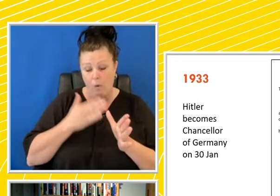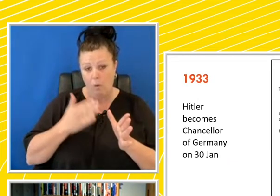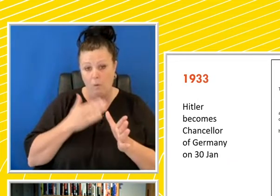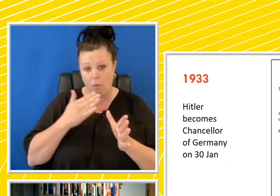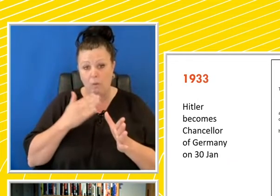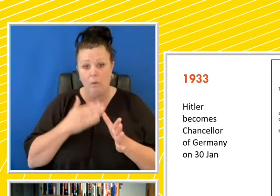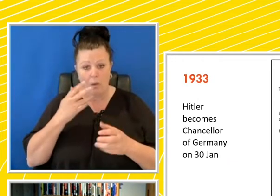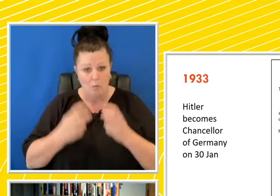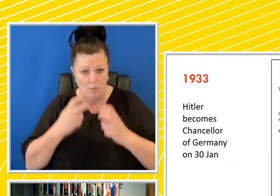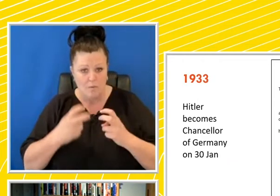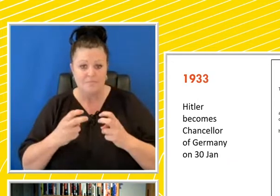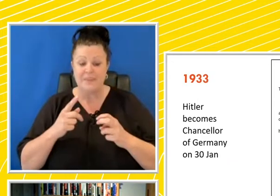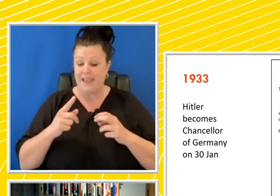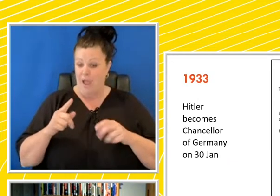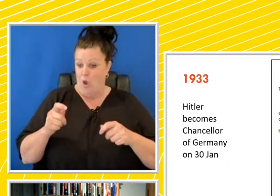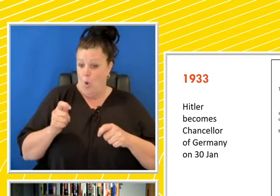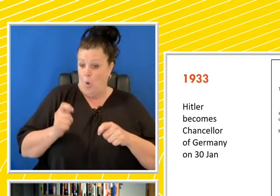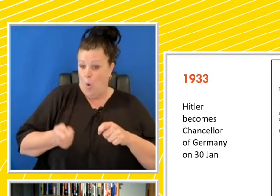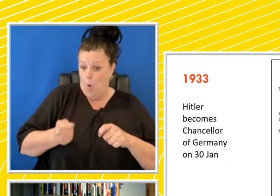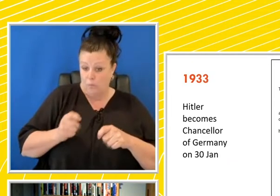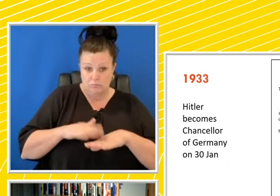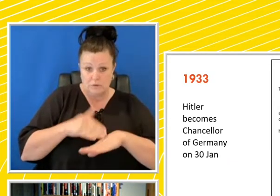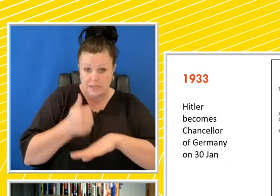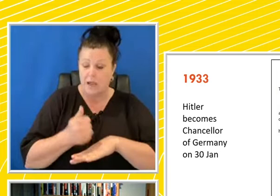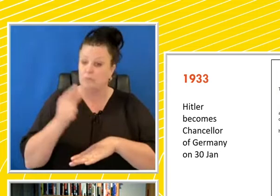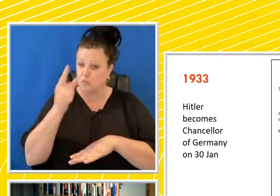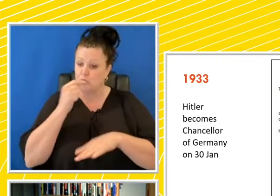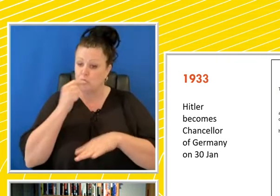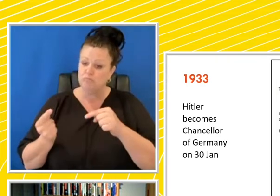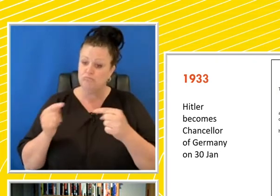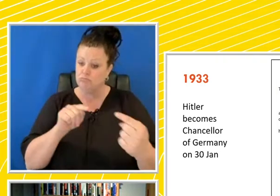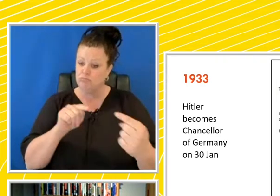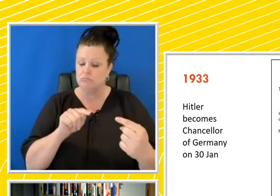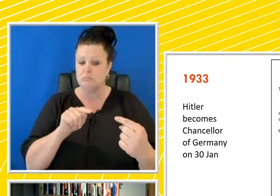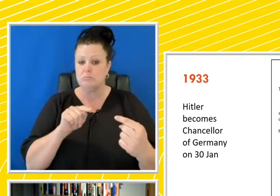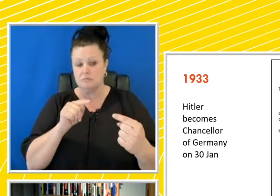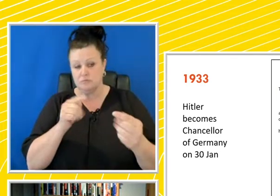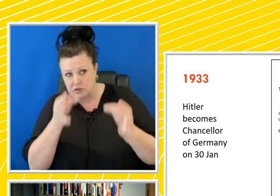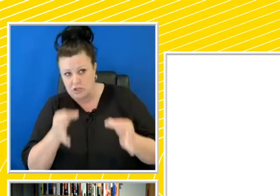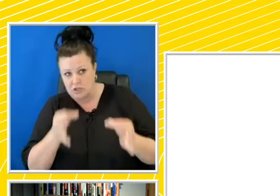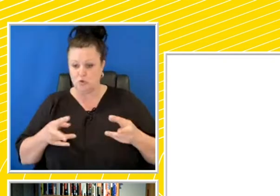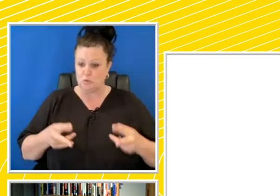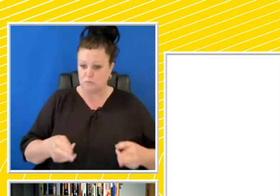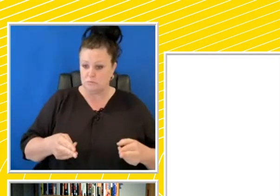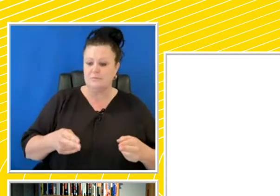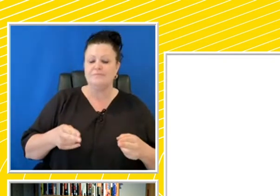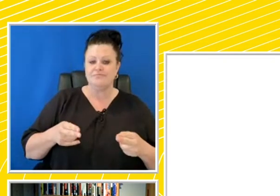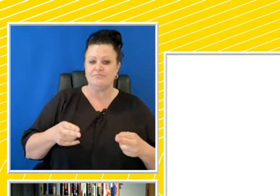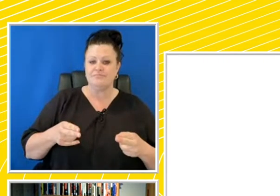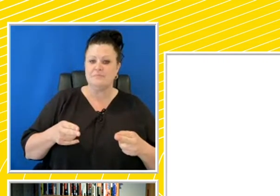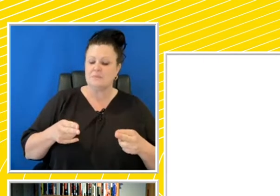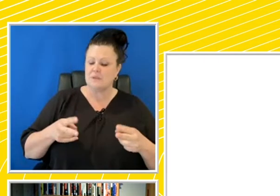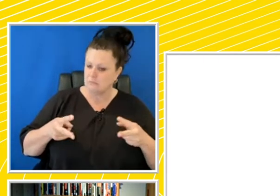courts are established where you could refute the determination that you should be sterilized, but then you have to prove your